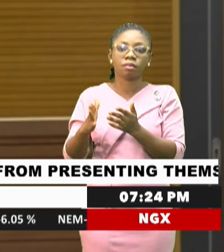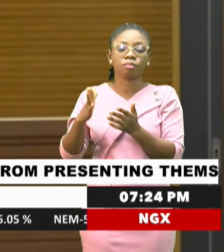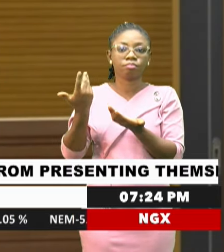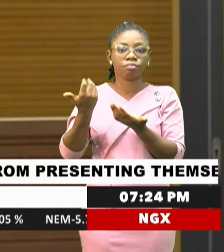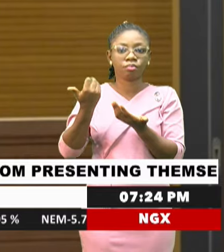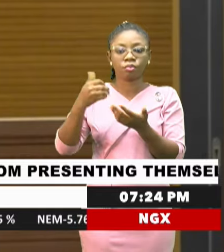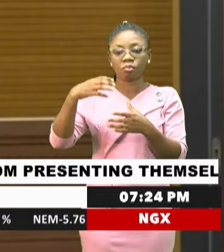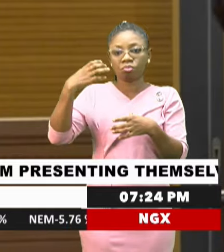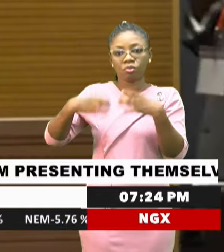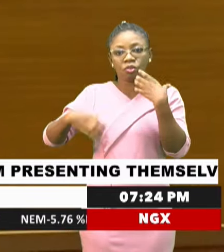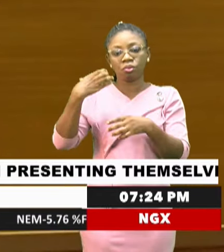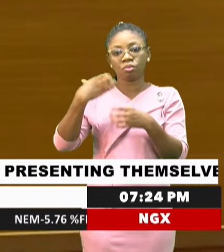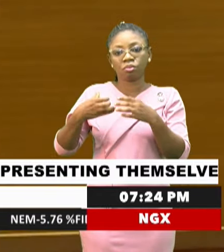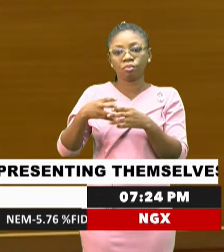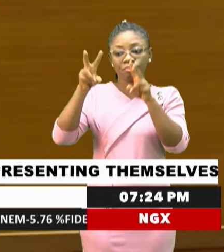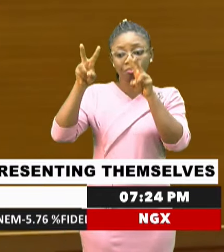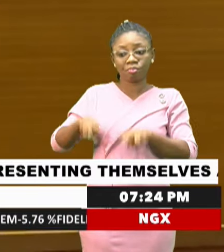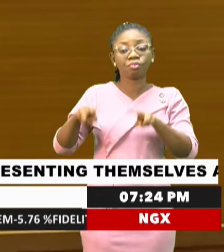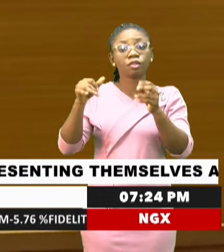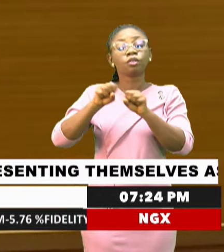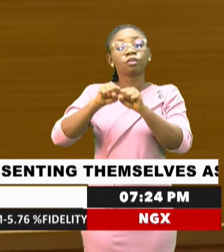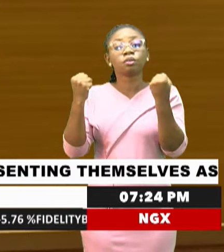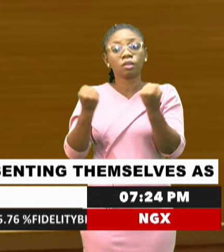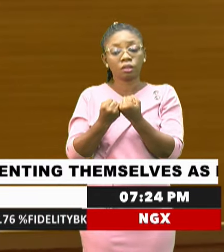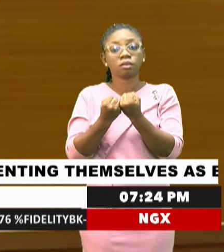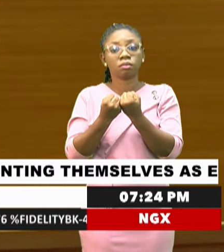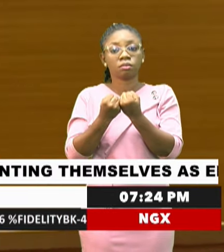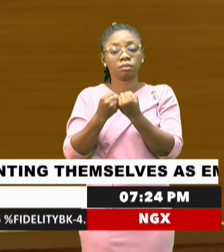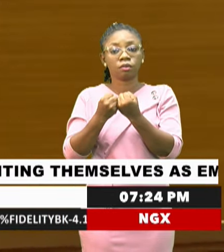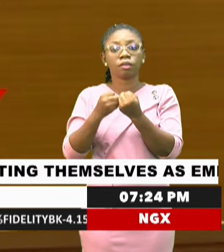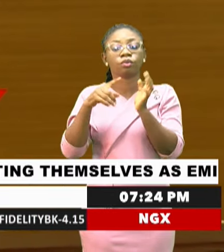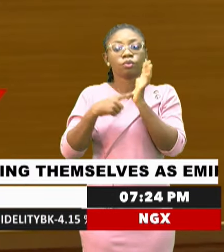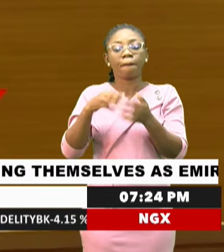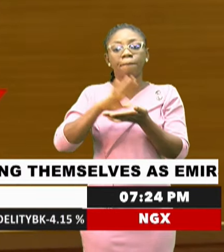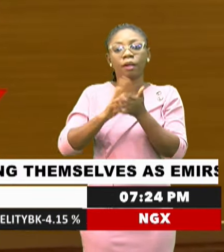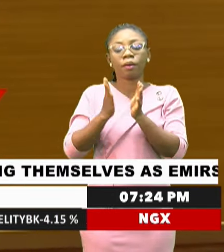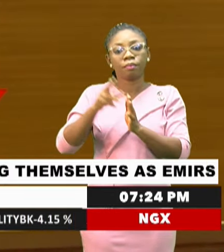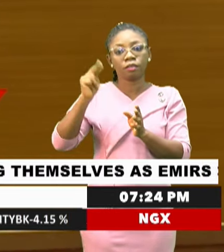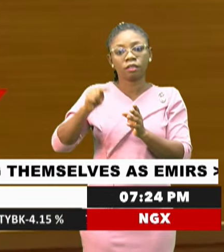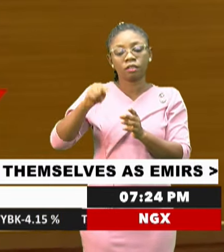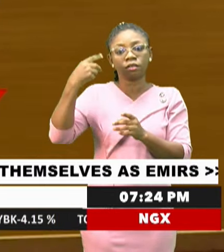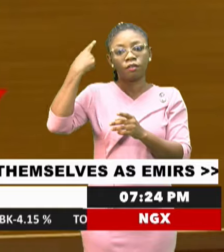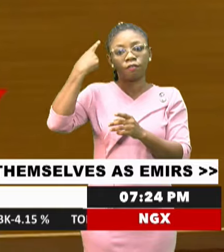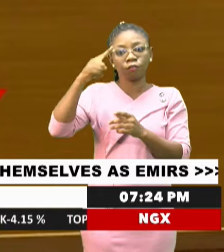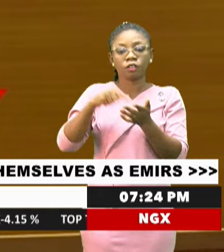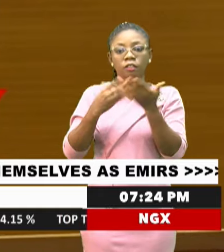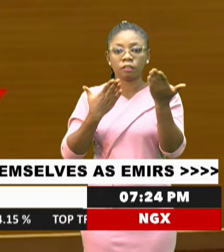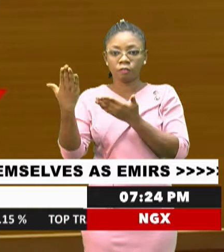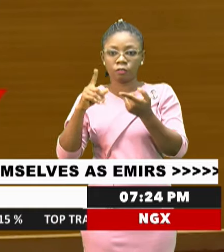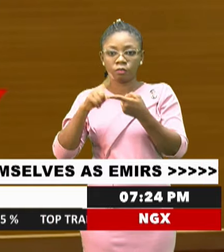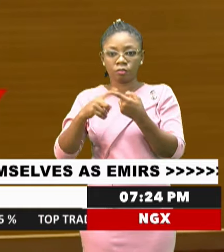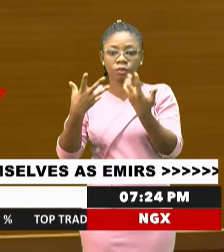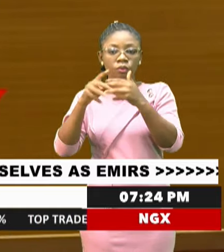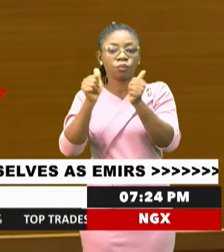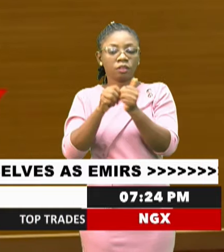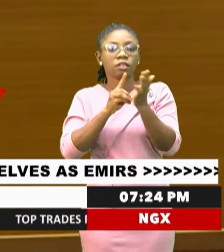disrepute. Society evolves, it becomes necessary for the services of the court to be in tandem with its development,